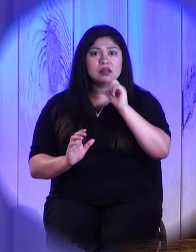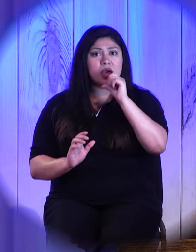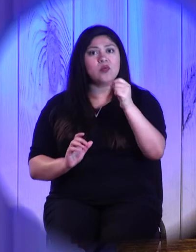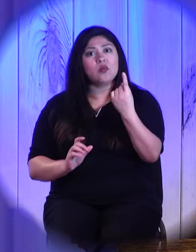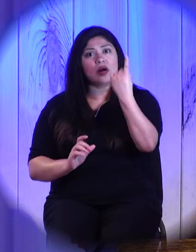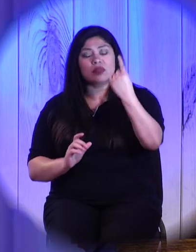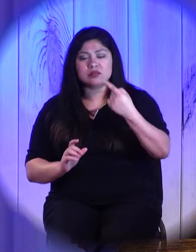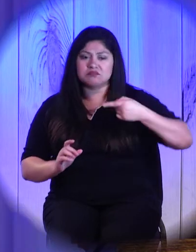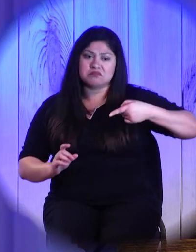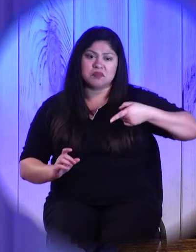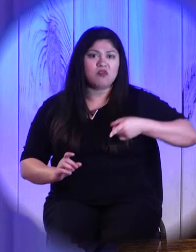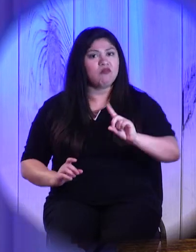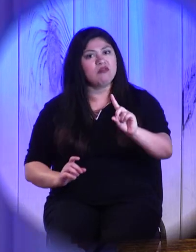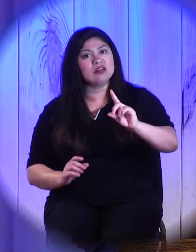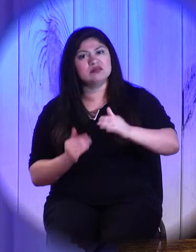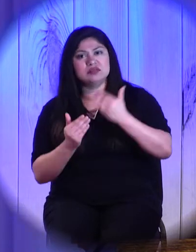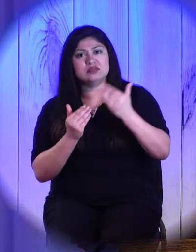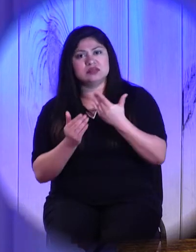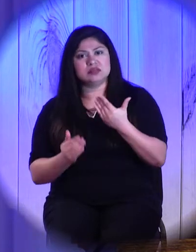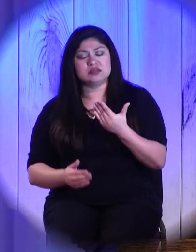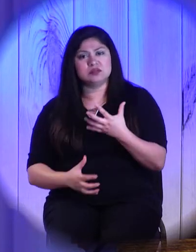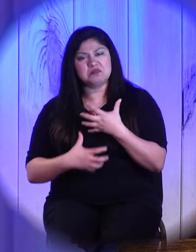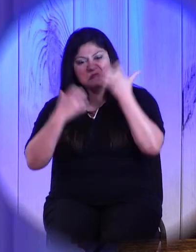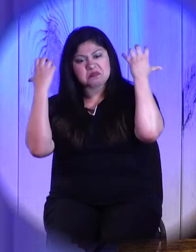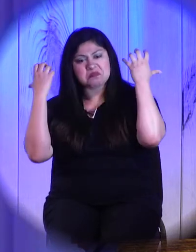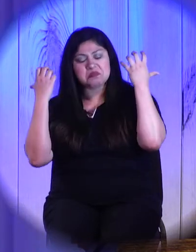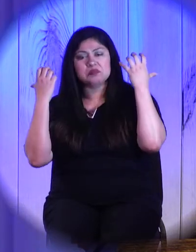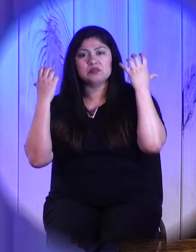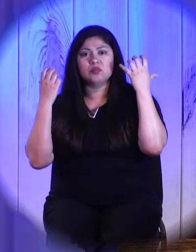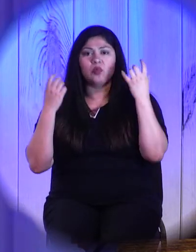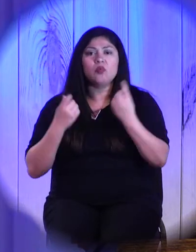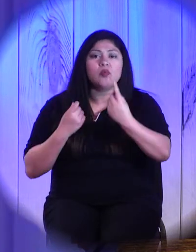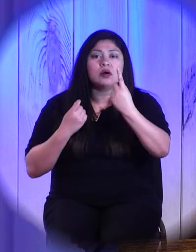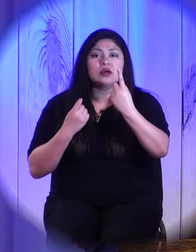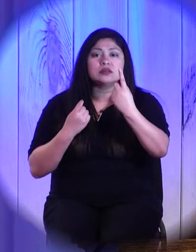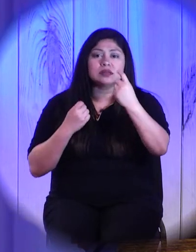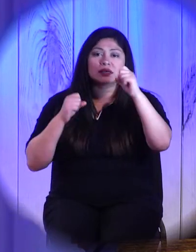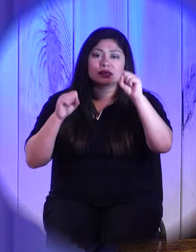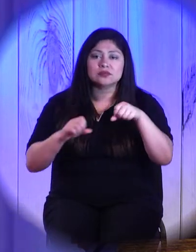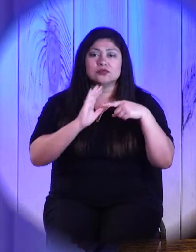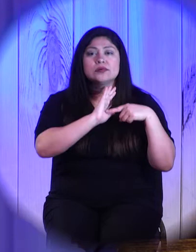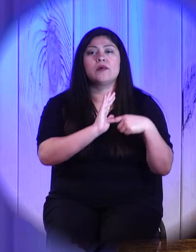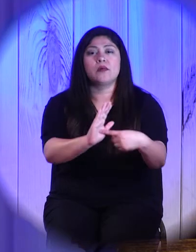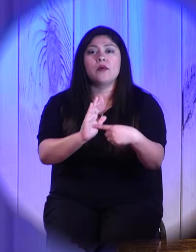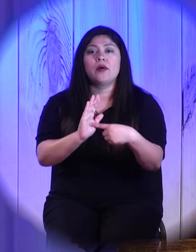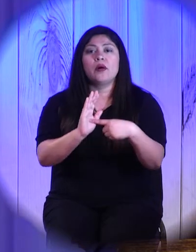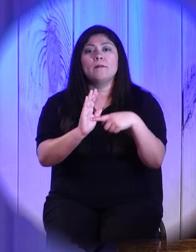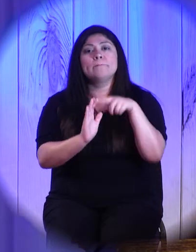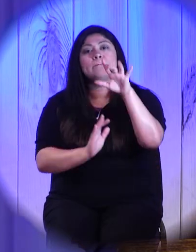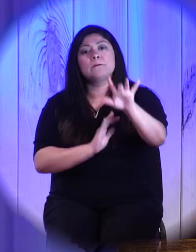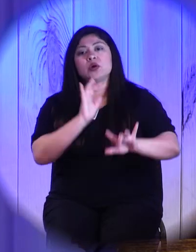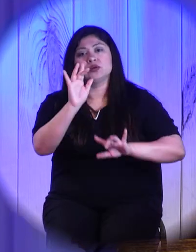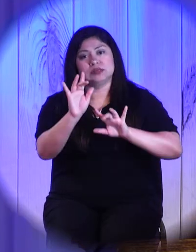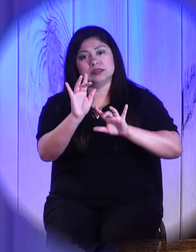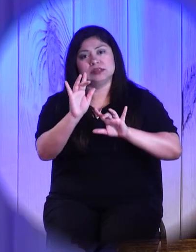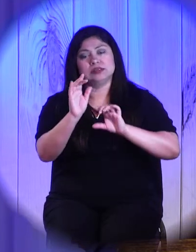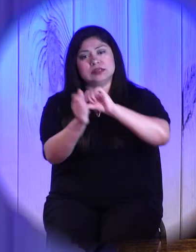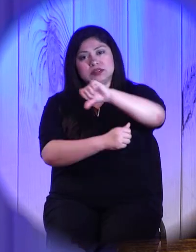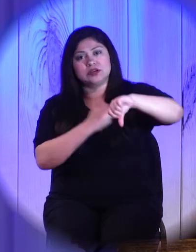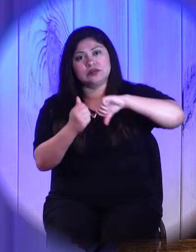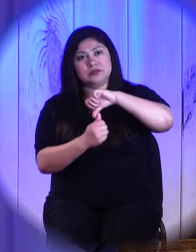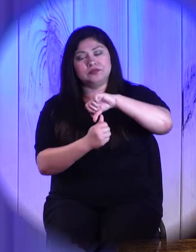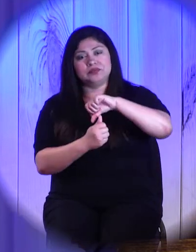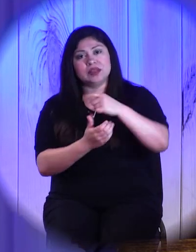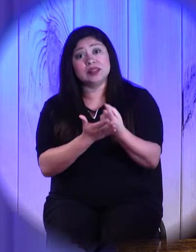but one that goes out of its way to be merciful to one another. I was in meetings, it seems like, all last